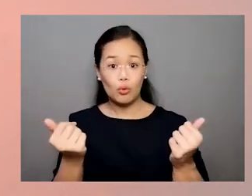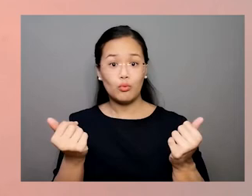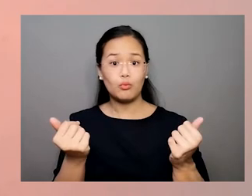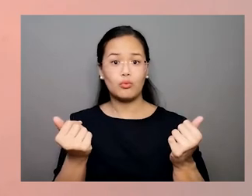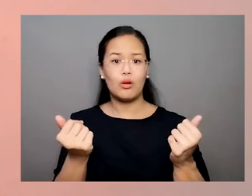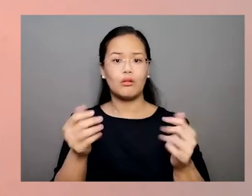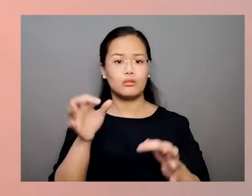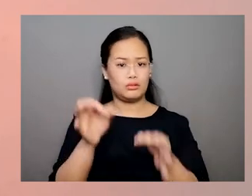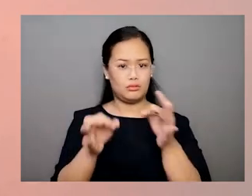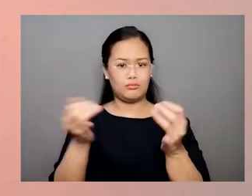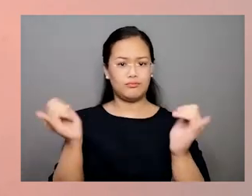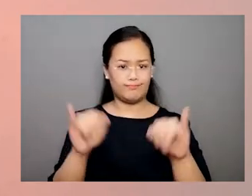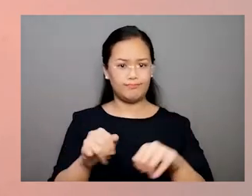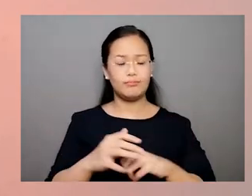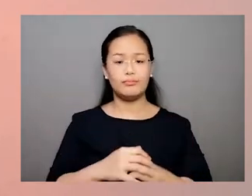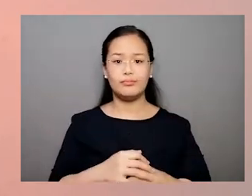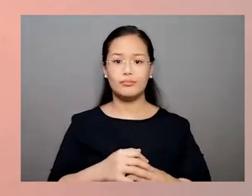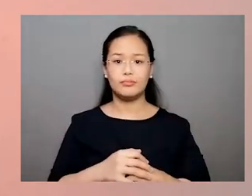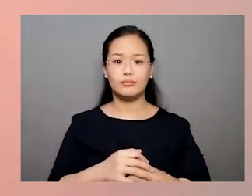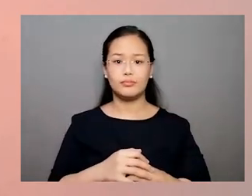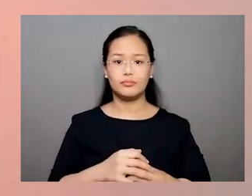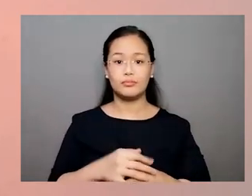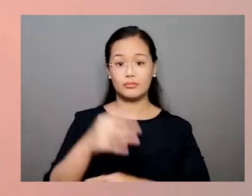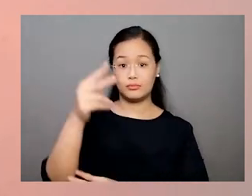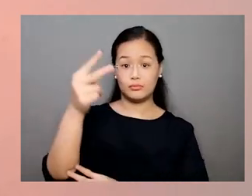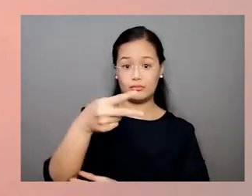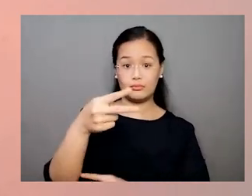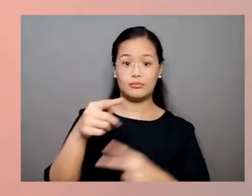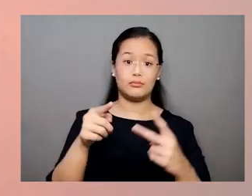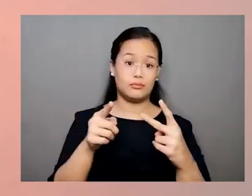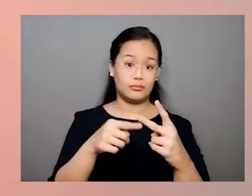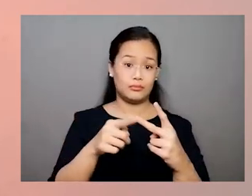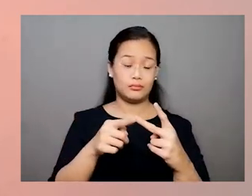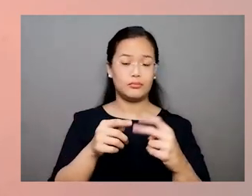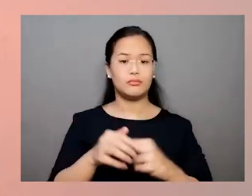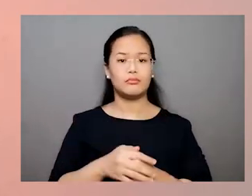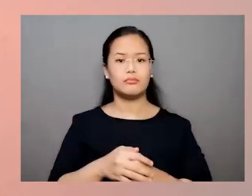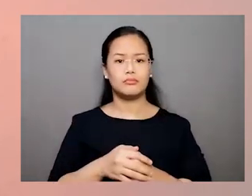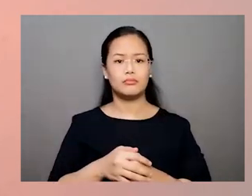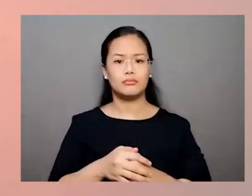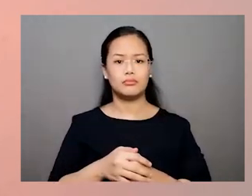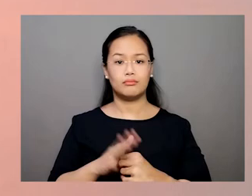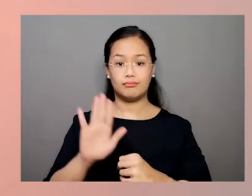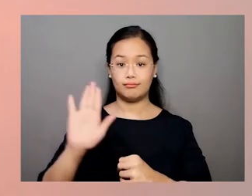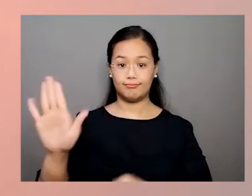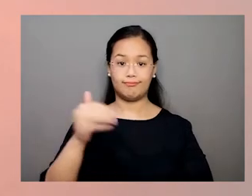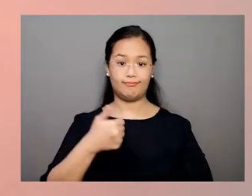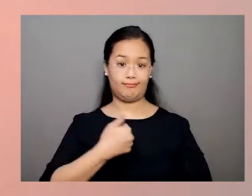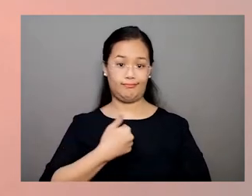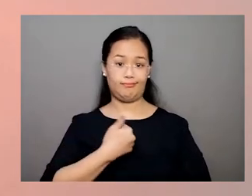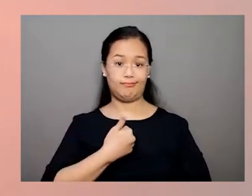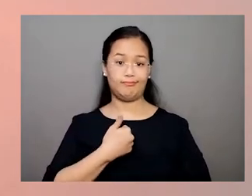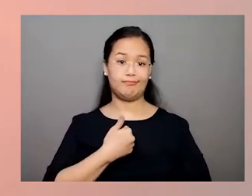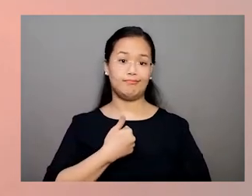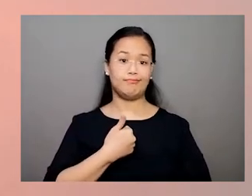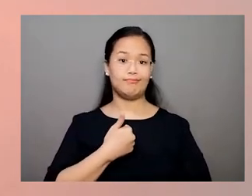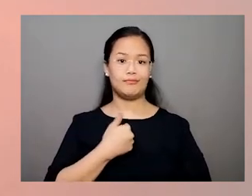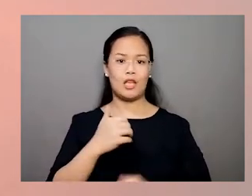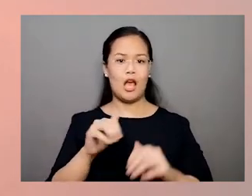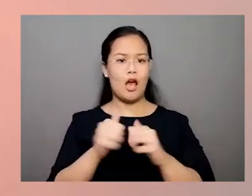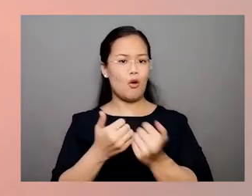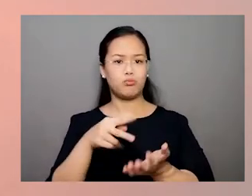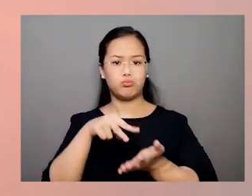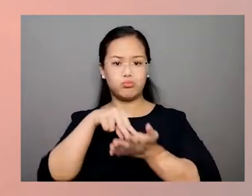effectively address their justice issues. Second, their direct participation